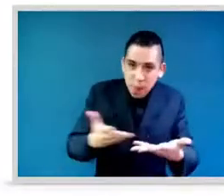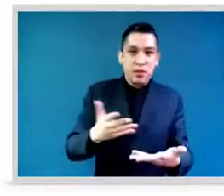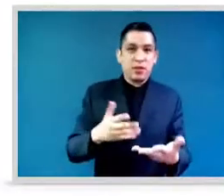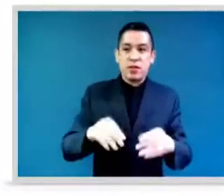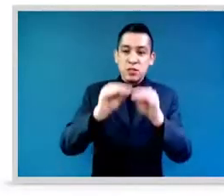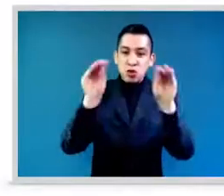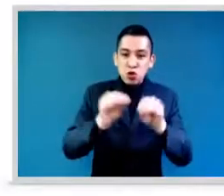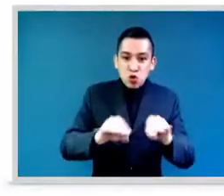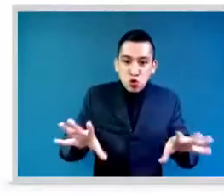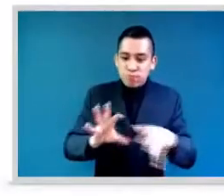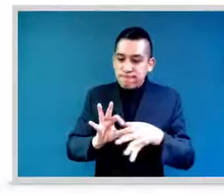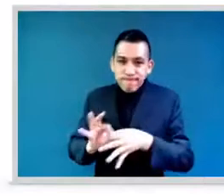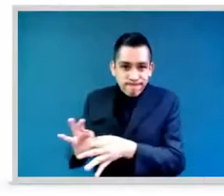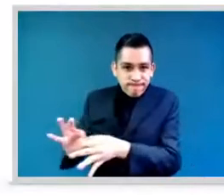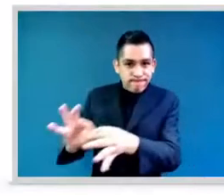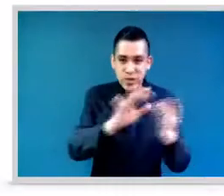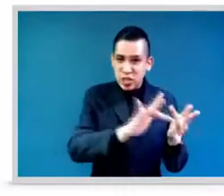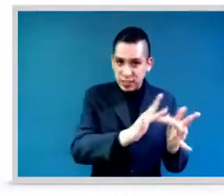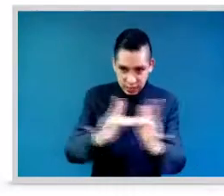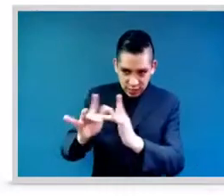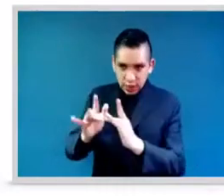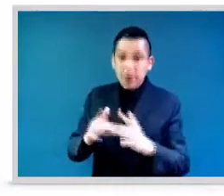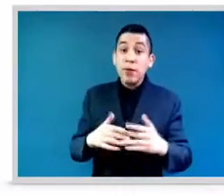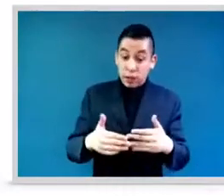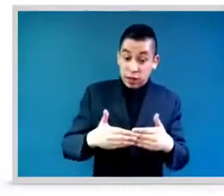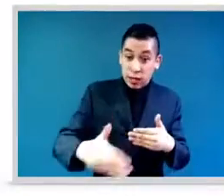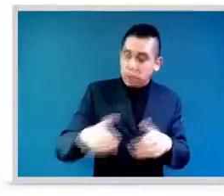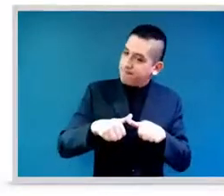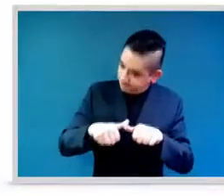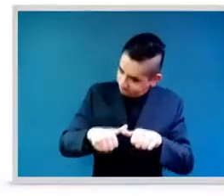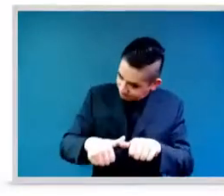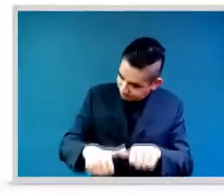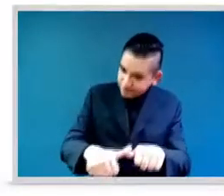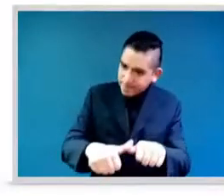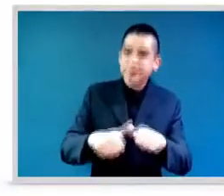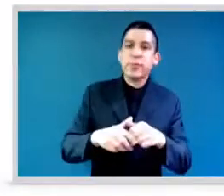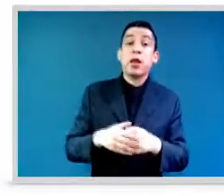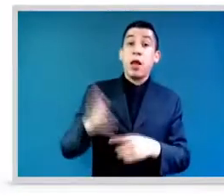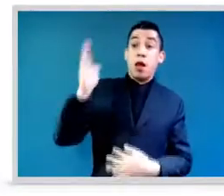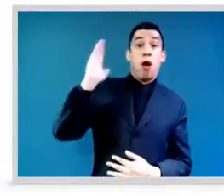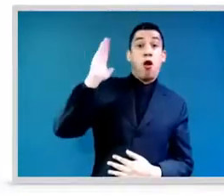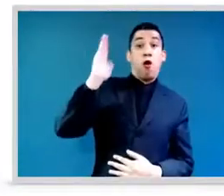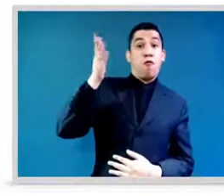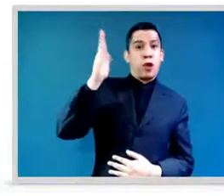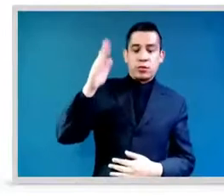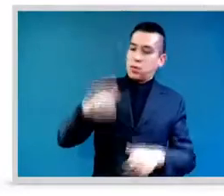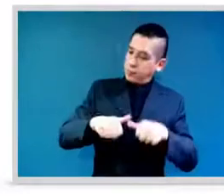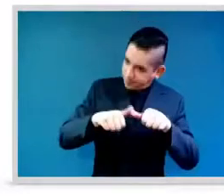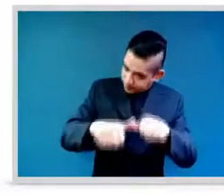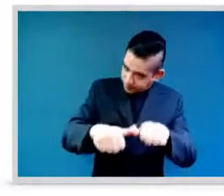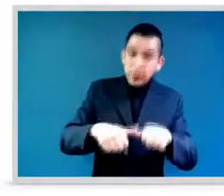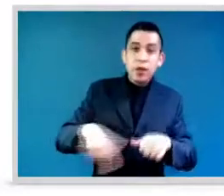conversations and look forward to seeing and or meeting all of you in person. I hope sometime soon.